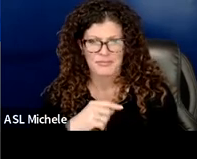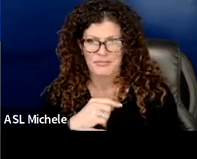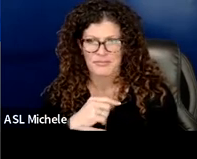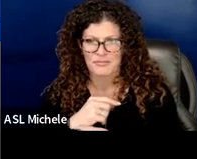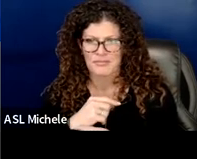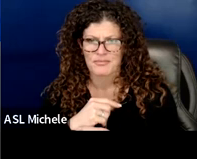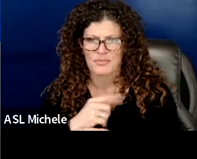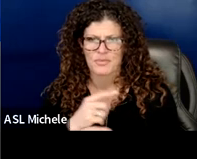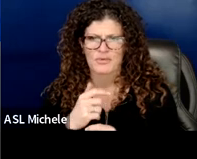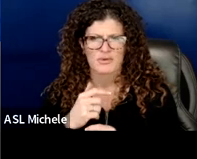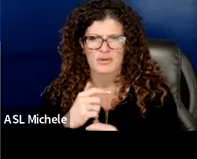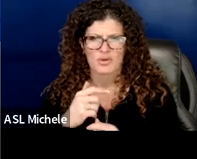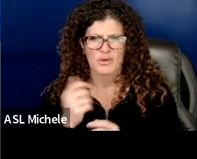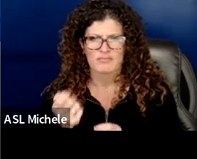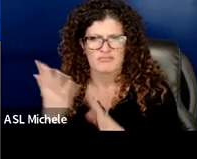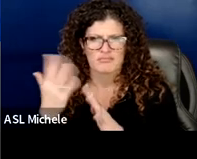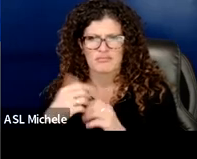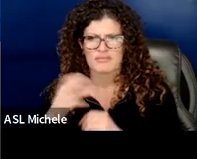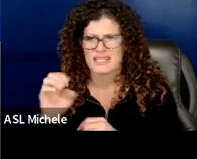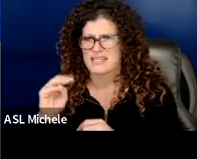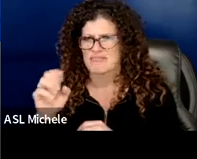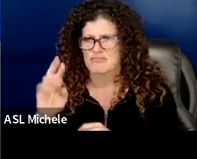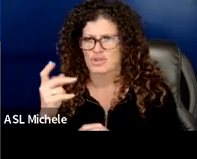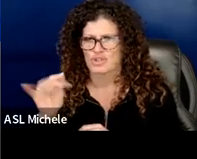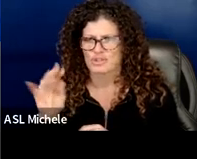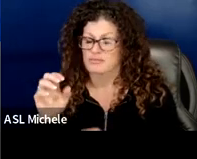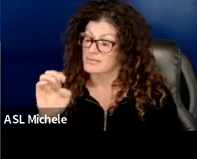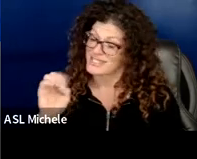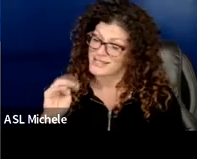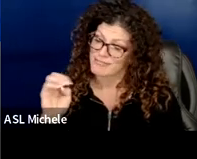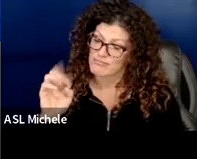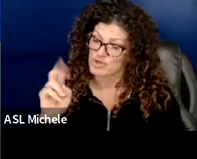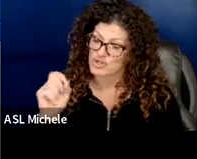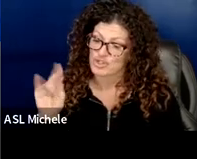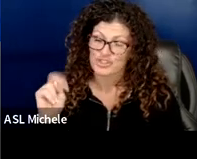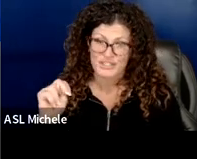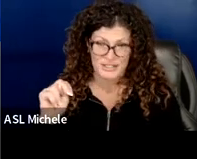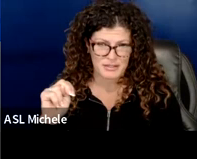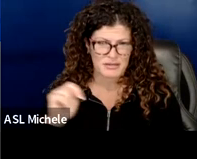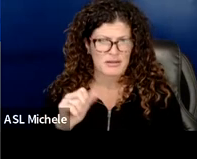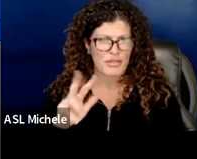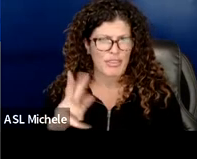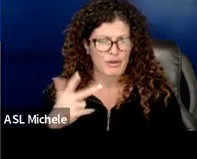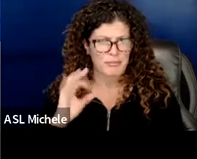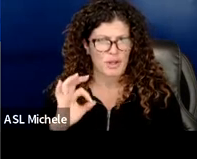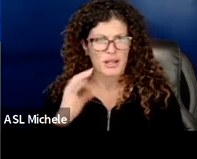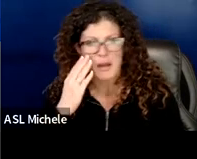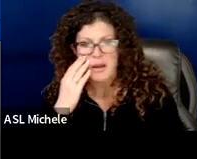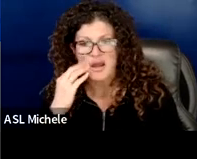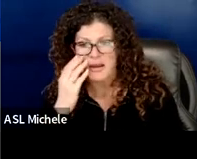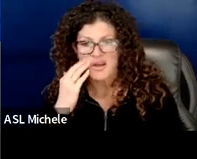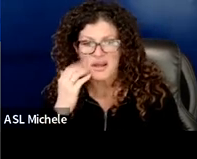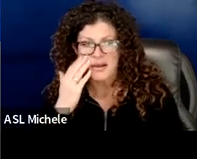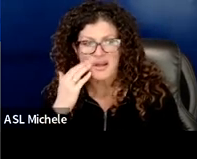version yes um we made a change in the third bullet um